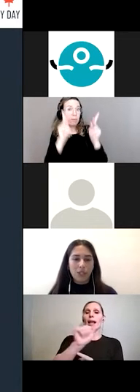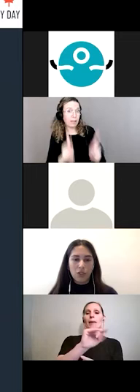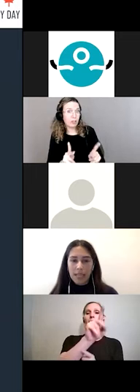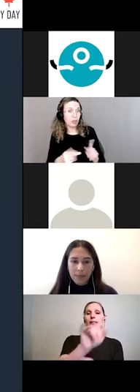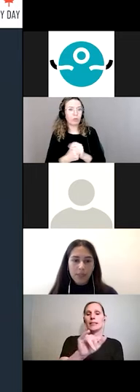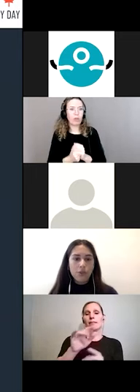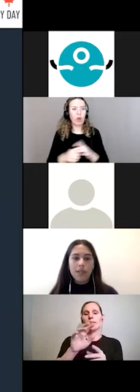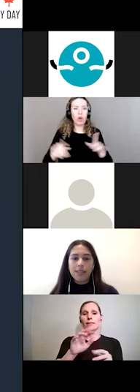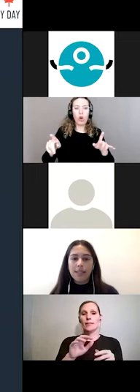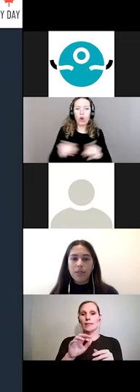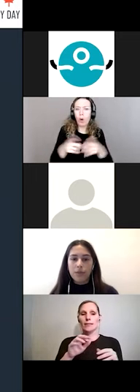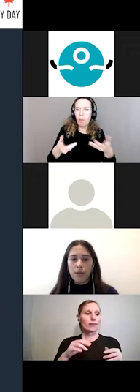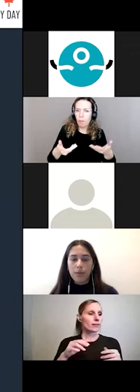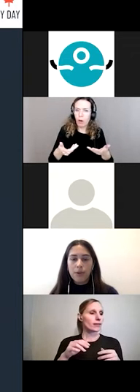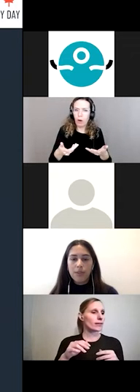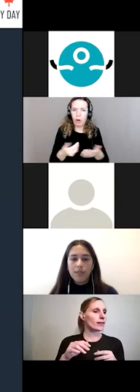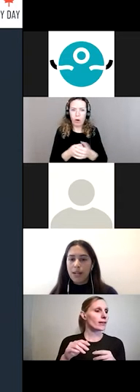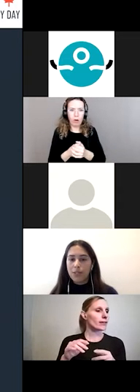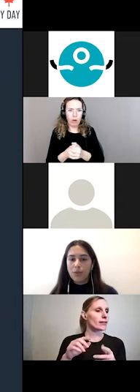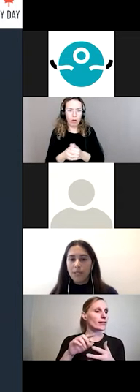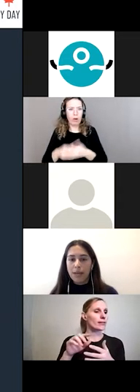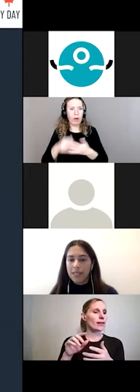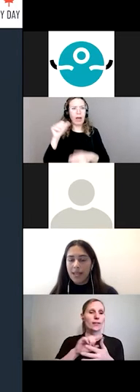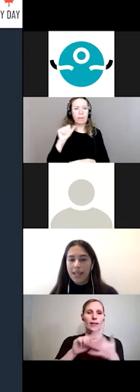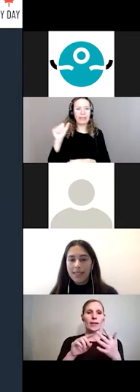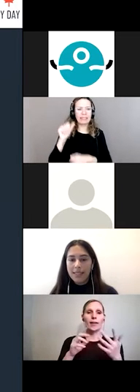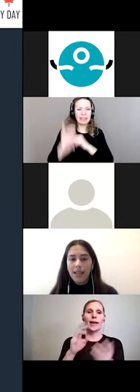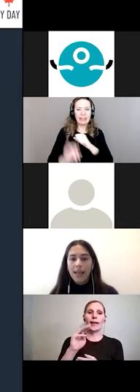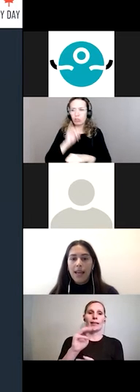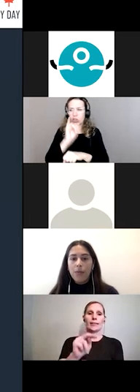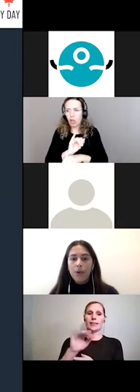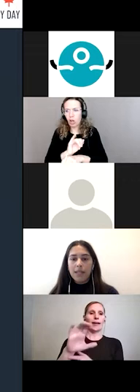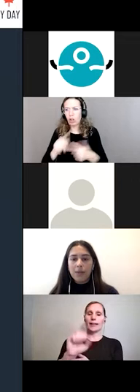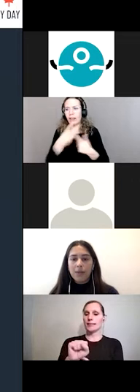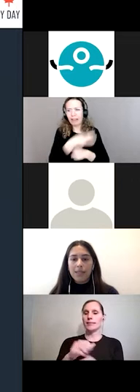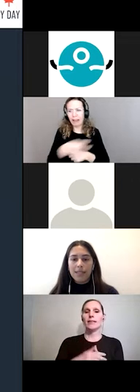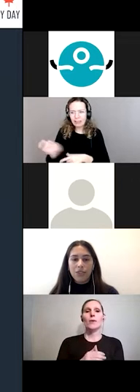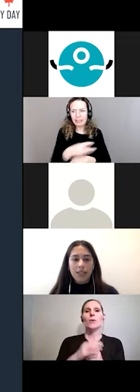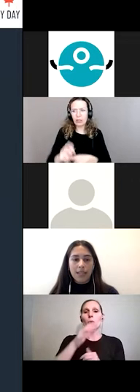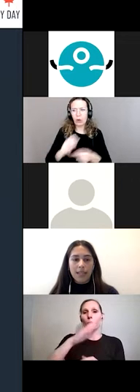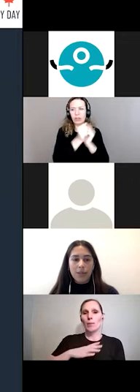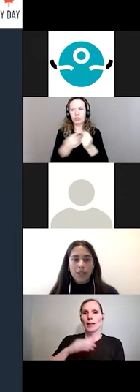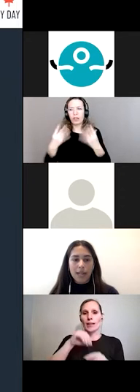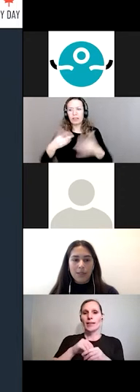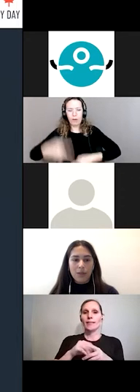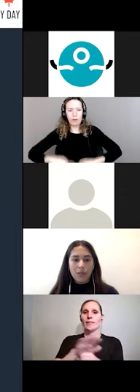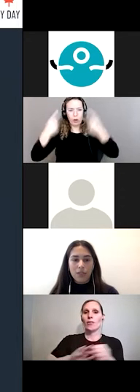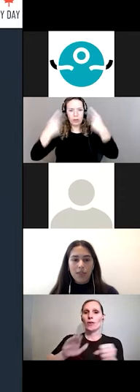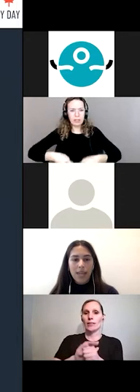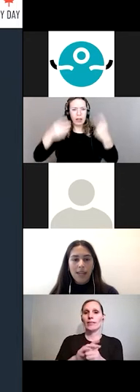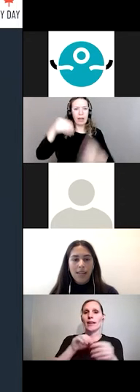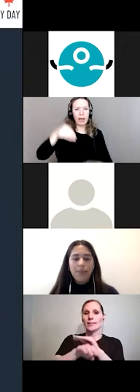Localization Lab, Translators Without Borders, Masterworld MCIS, Women in Localization and Language Access